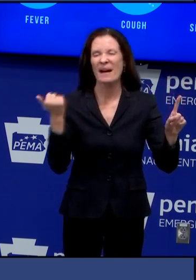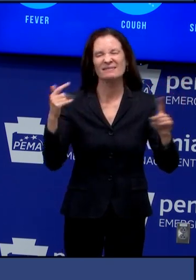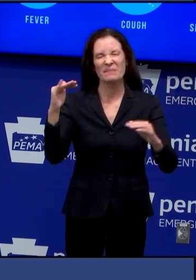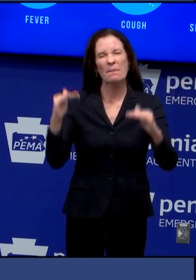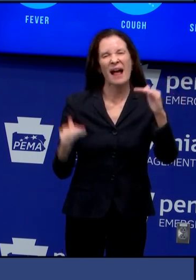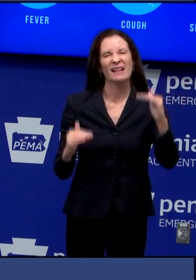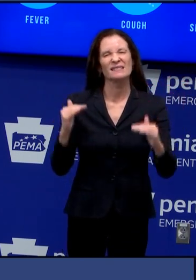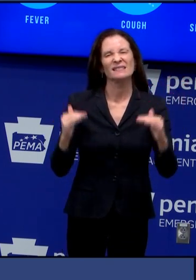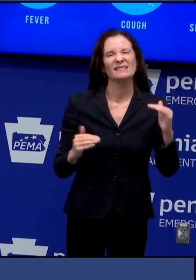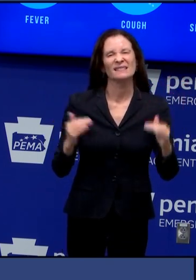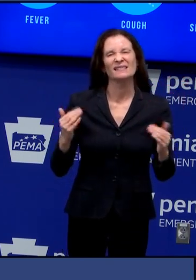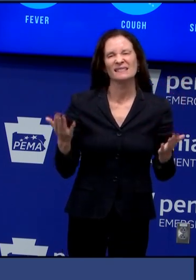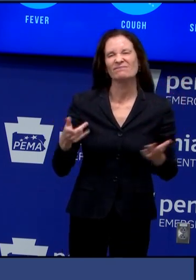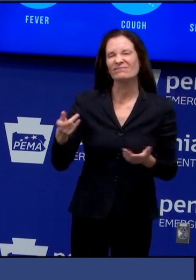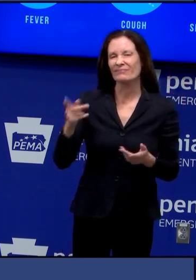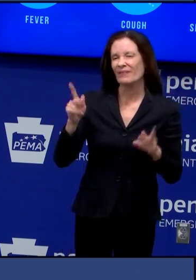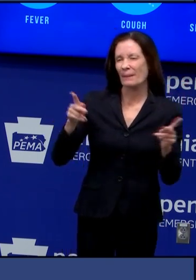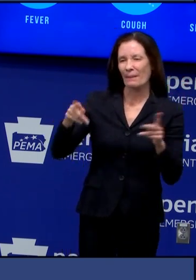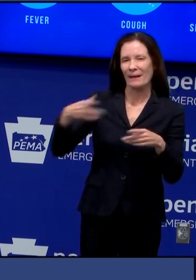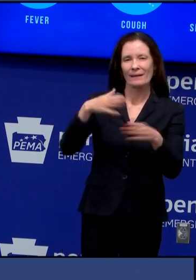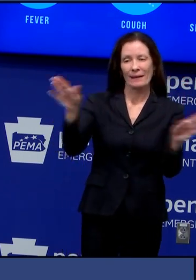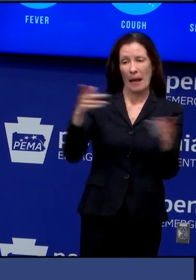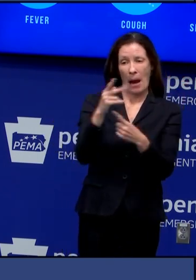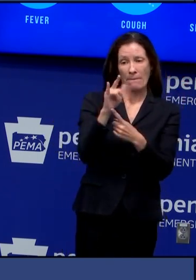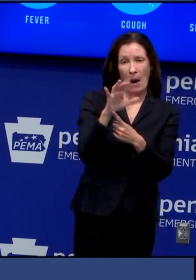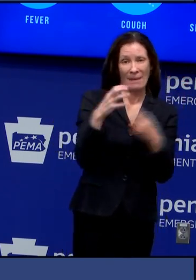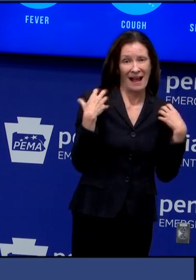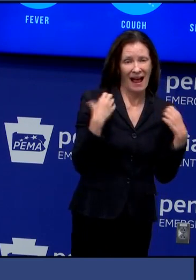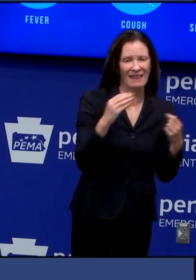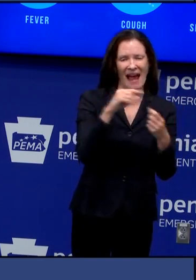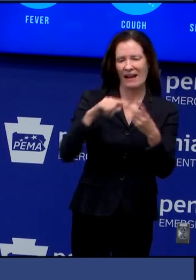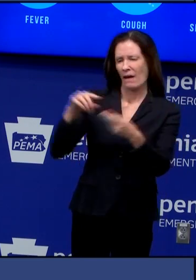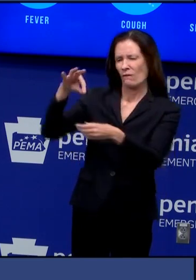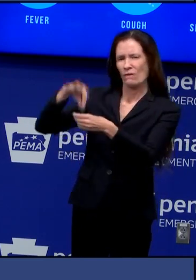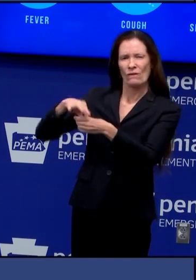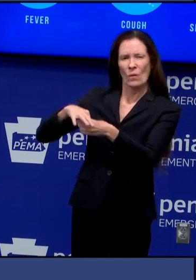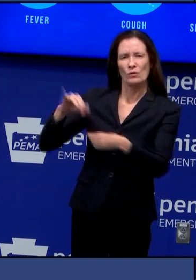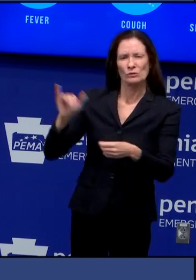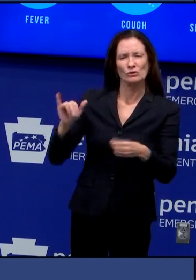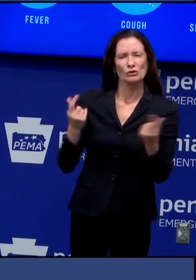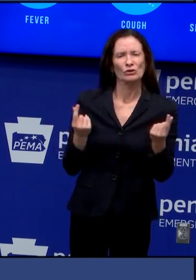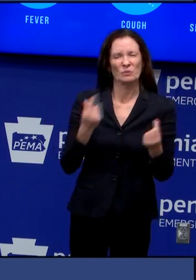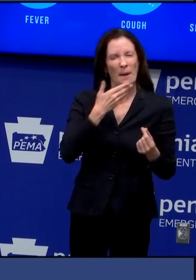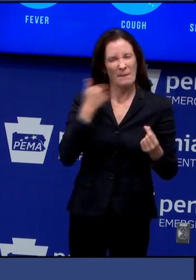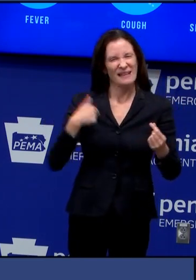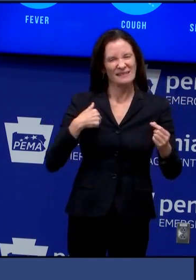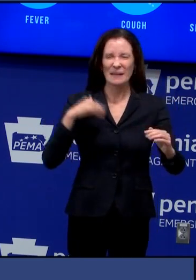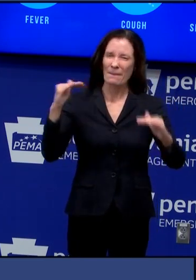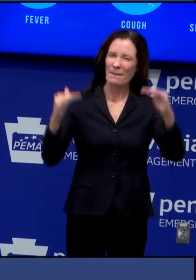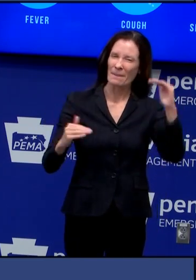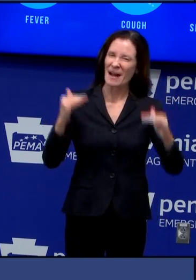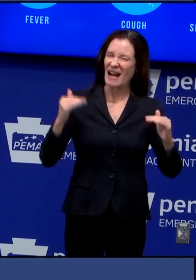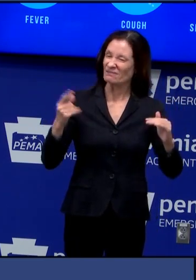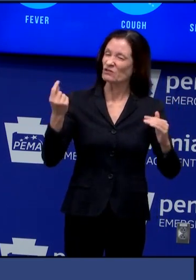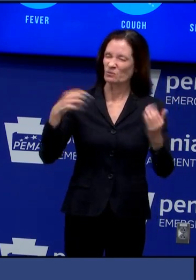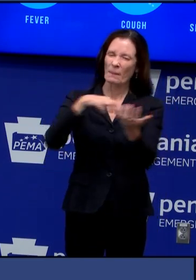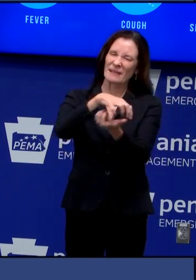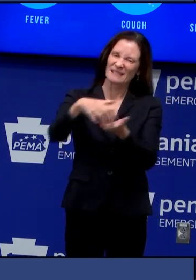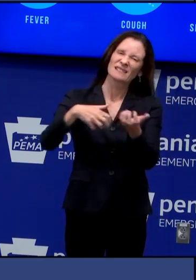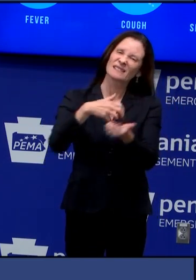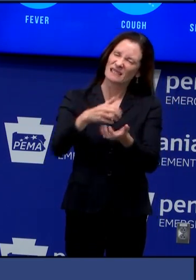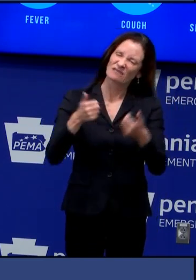emergency needs with access to voting is to have what what she referred to as a hybrid election to allow